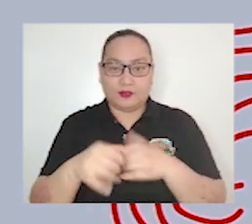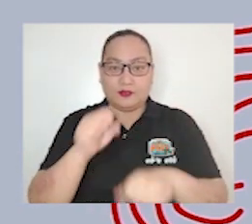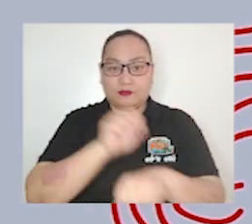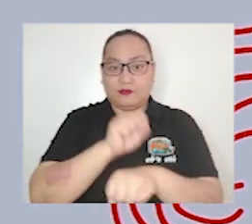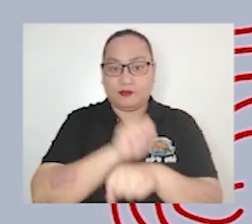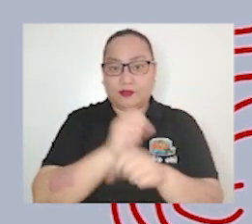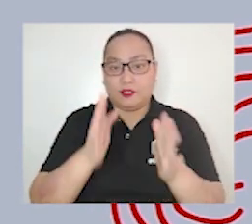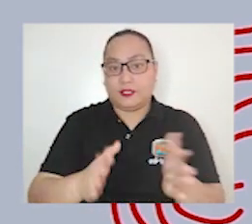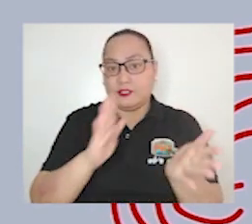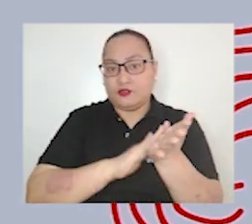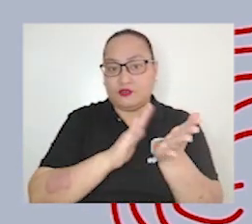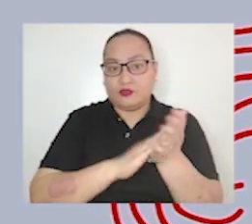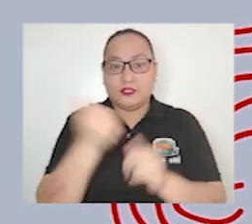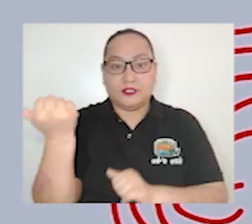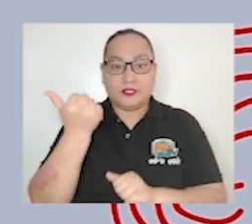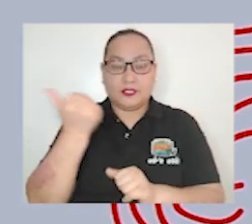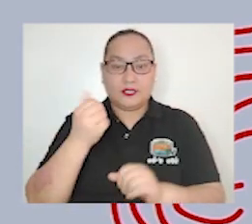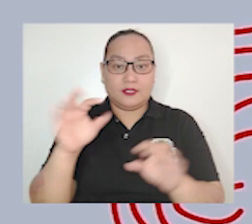Fernandino Tintz TV